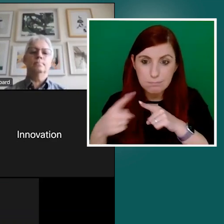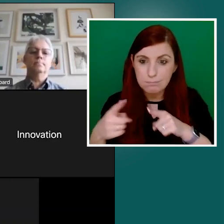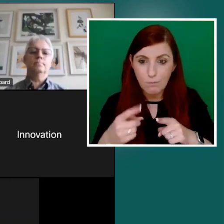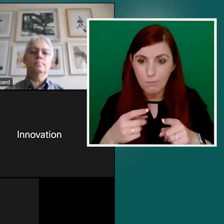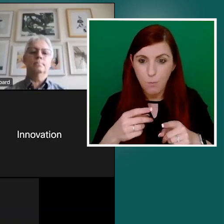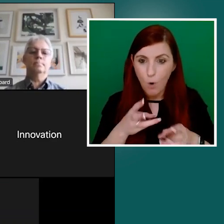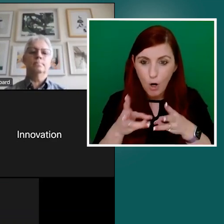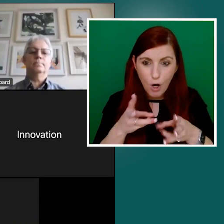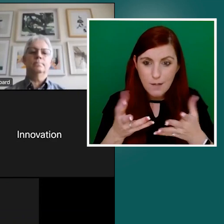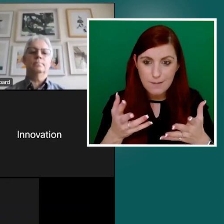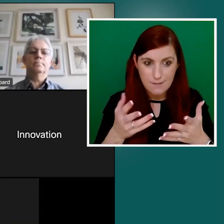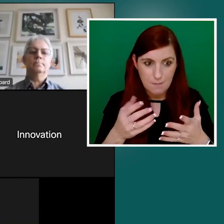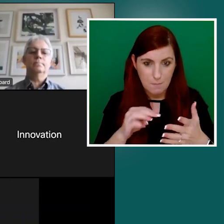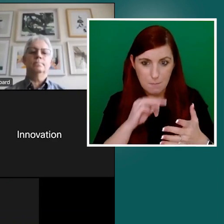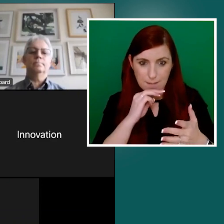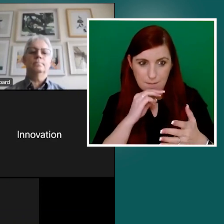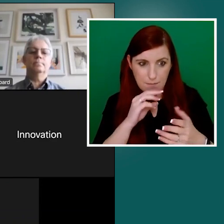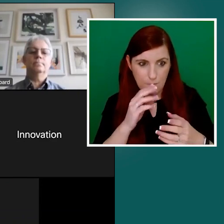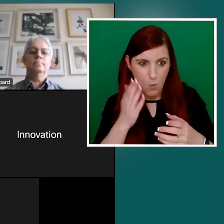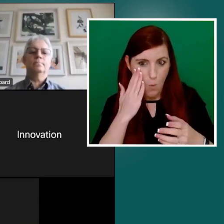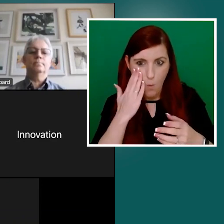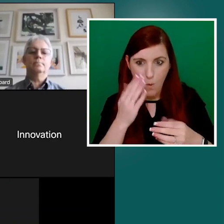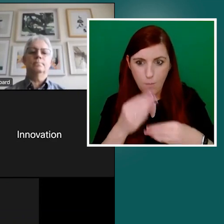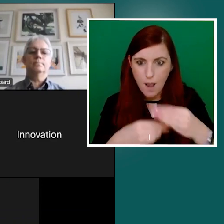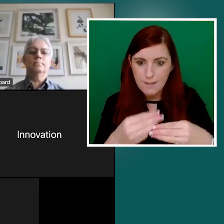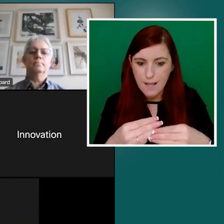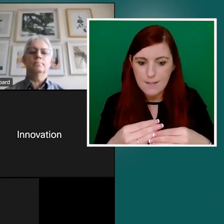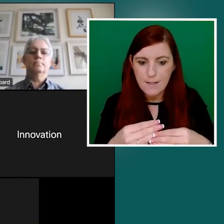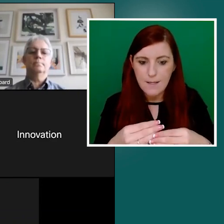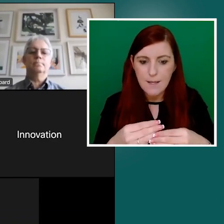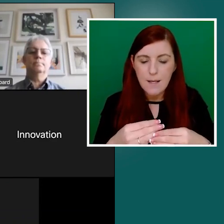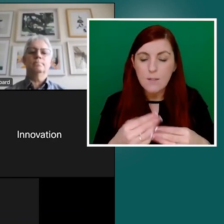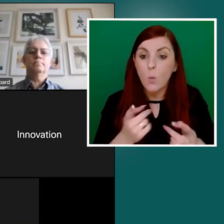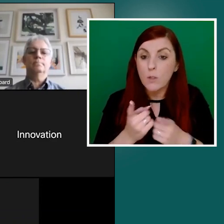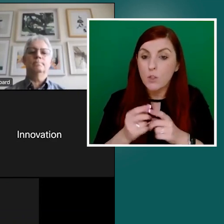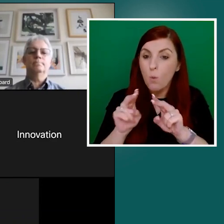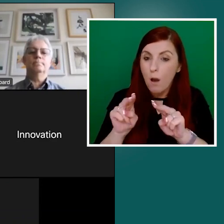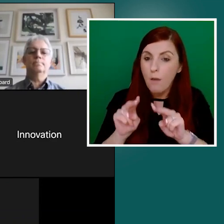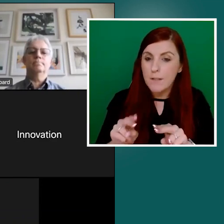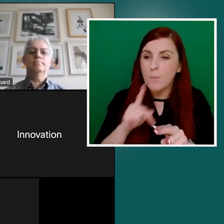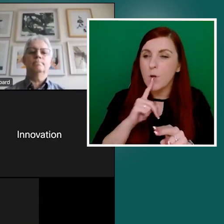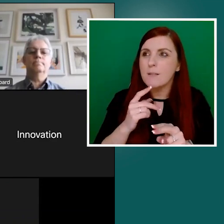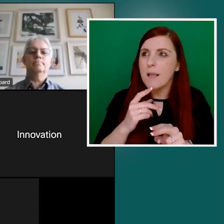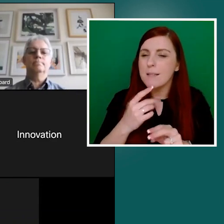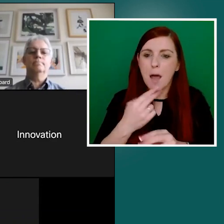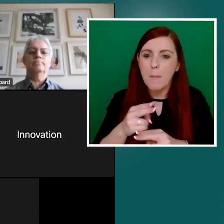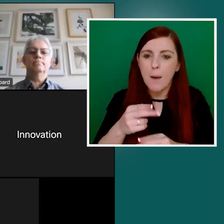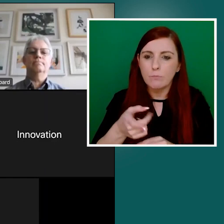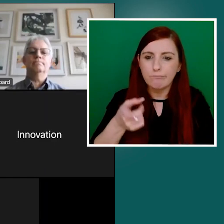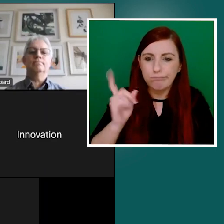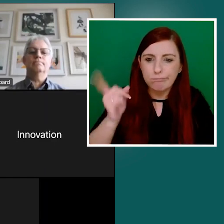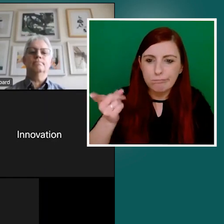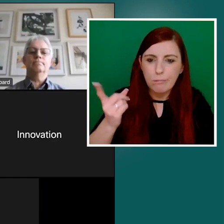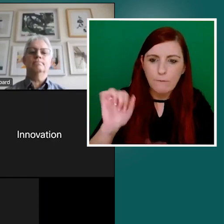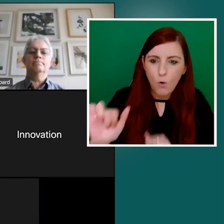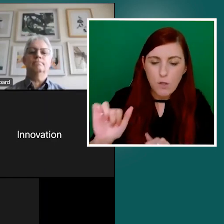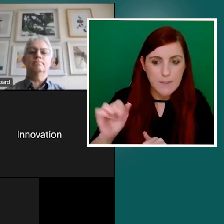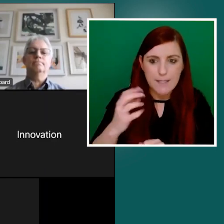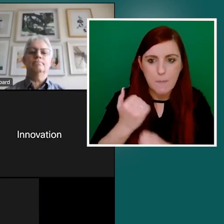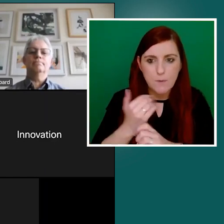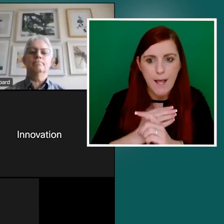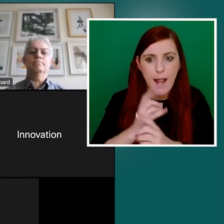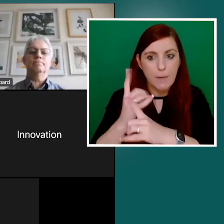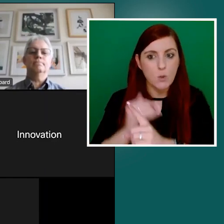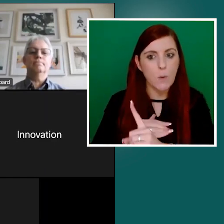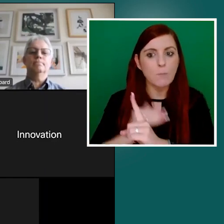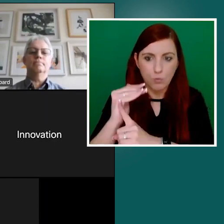audits, but it's in more in trying kind of a process enhancement way as opposed to an enforcement way. OK, that's that's really interesting. And I